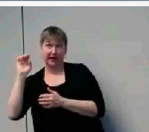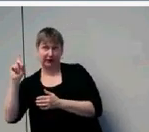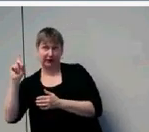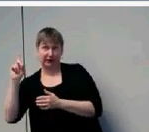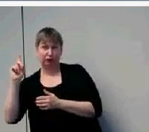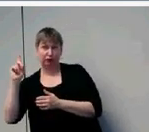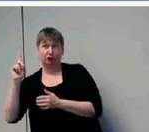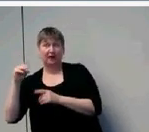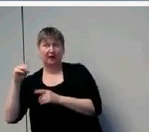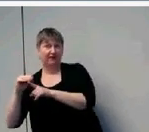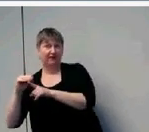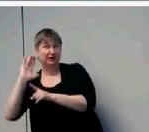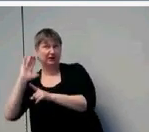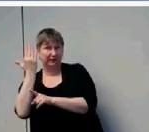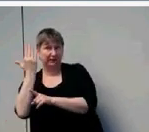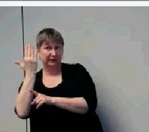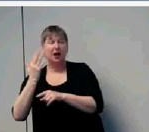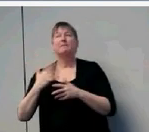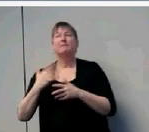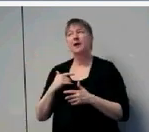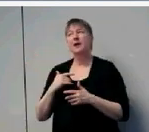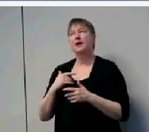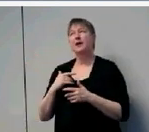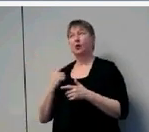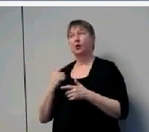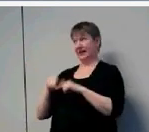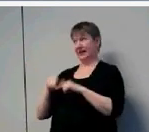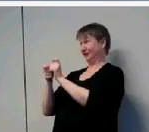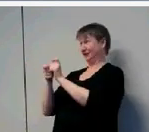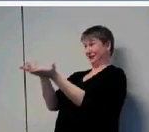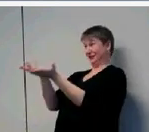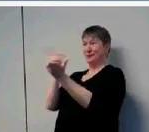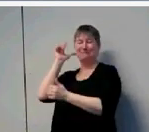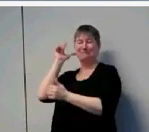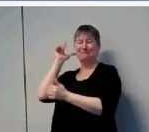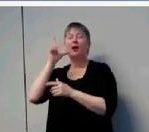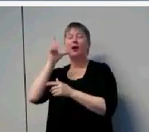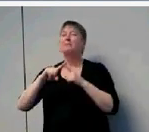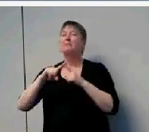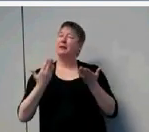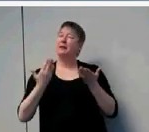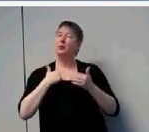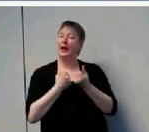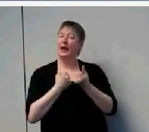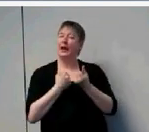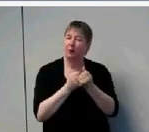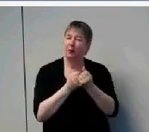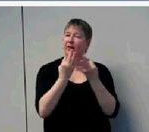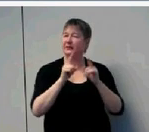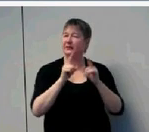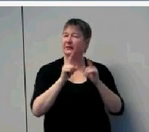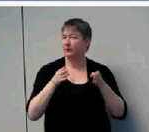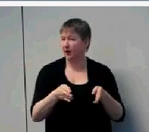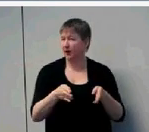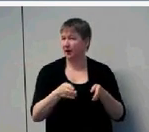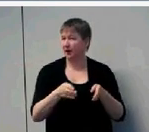but it may mean we need to work with those families in different ways in our counseling approach. These factors, however,